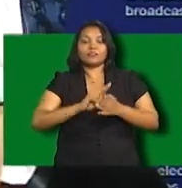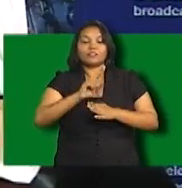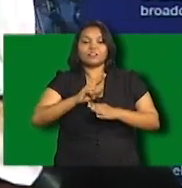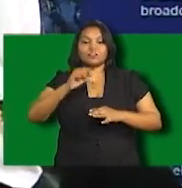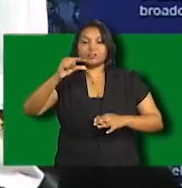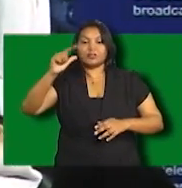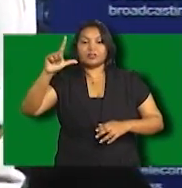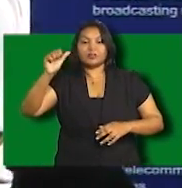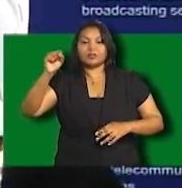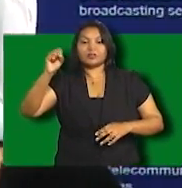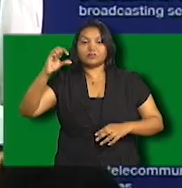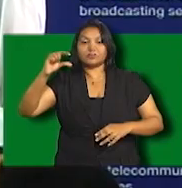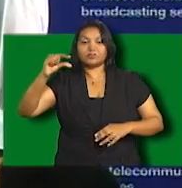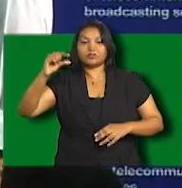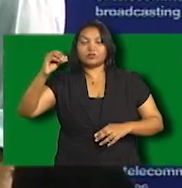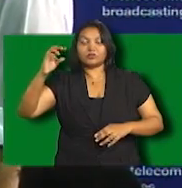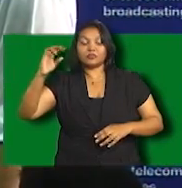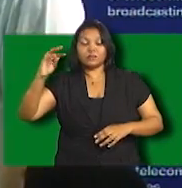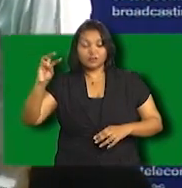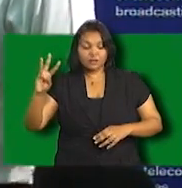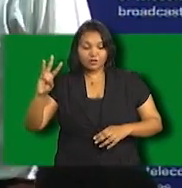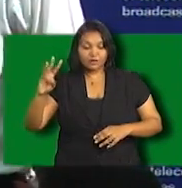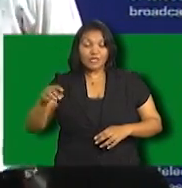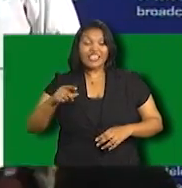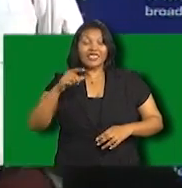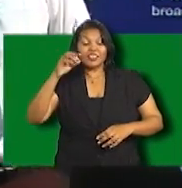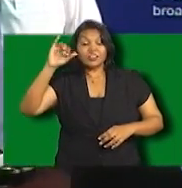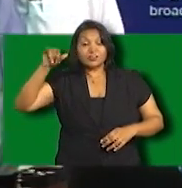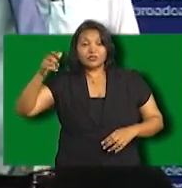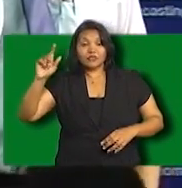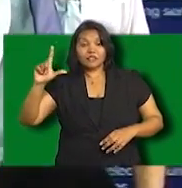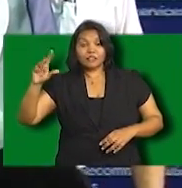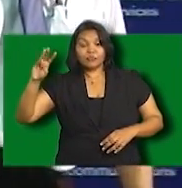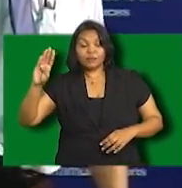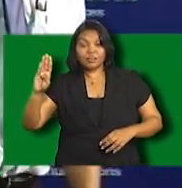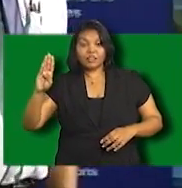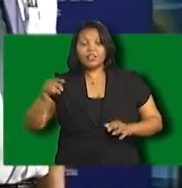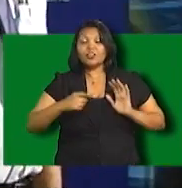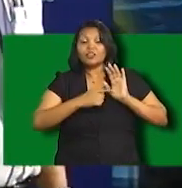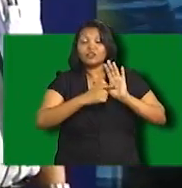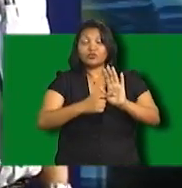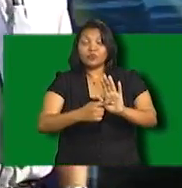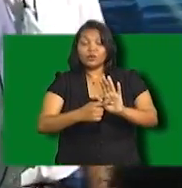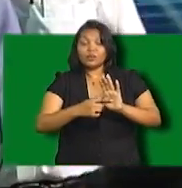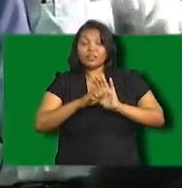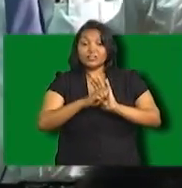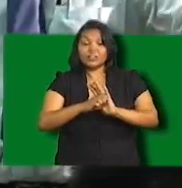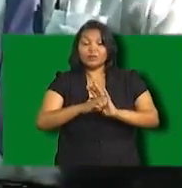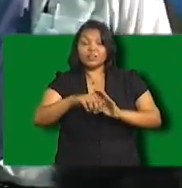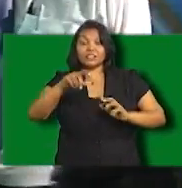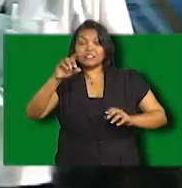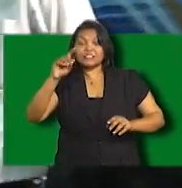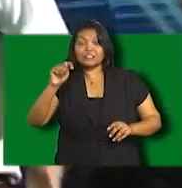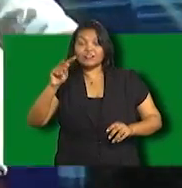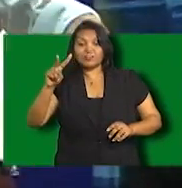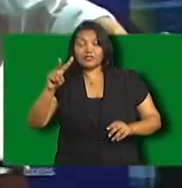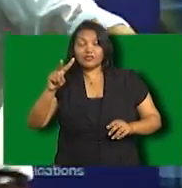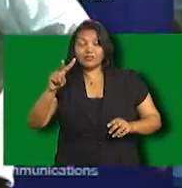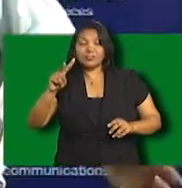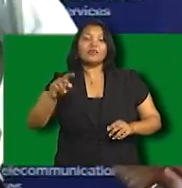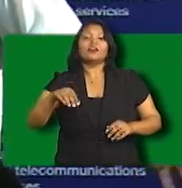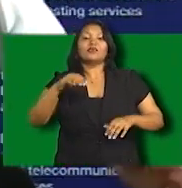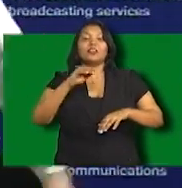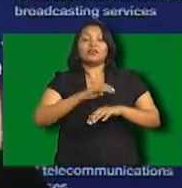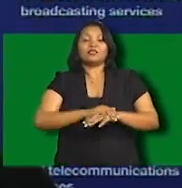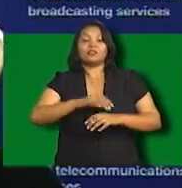And he demonstrated television in Santa Cruz in Trinidad in 1920. Did anybody know that? Is that common